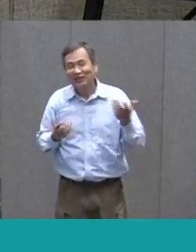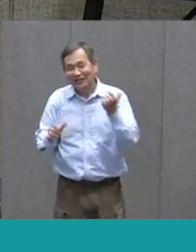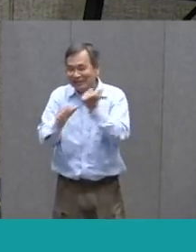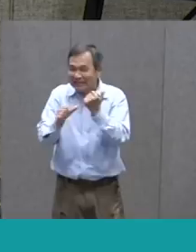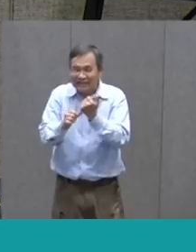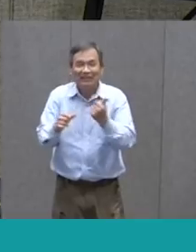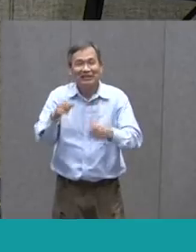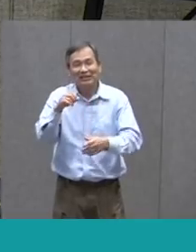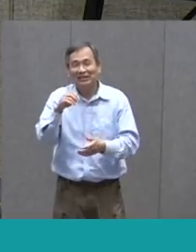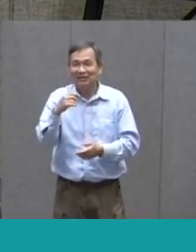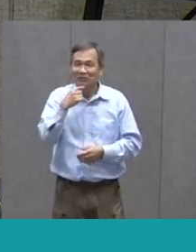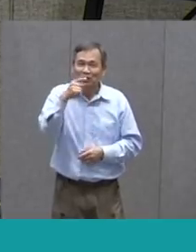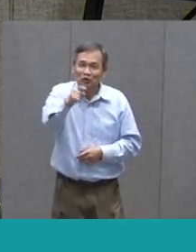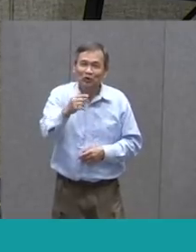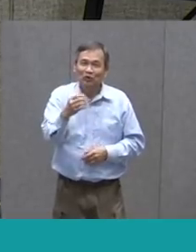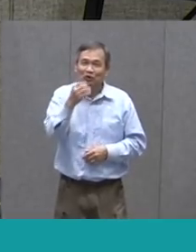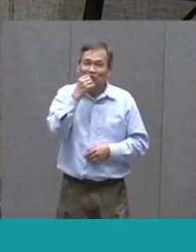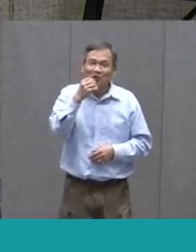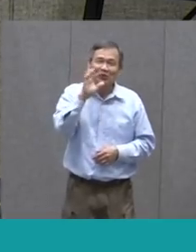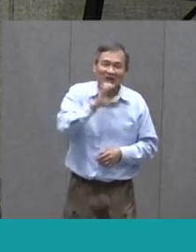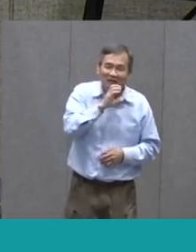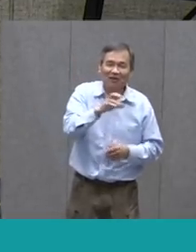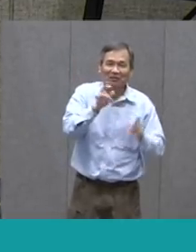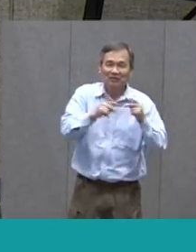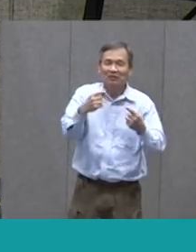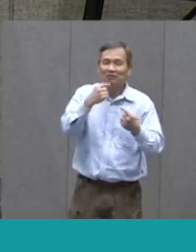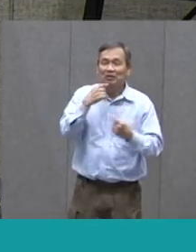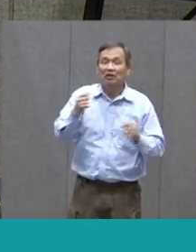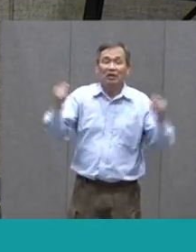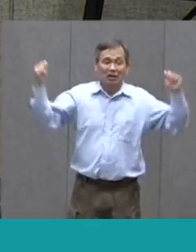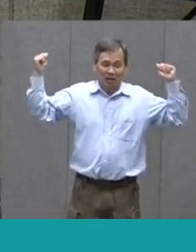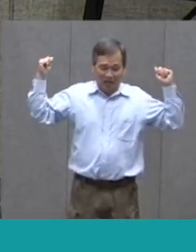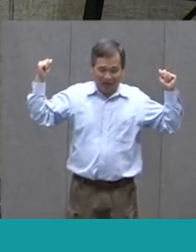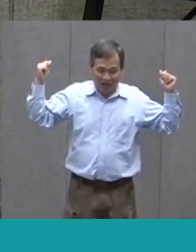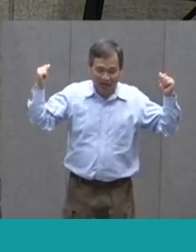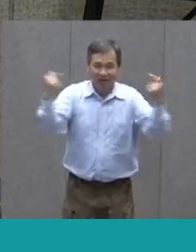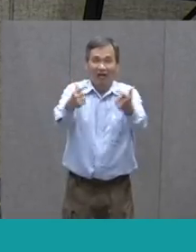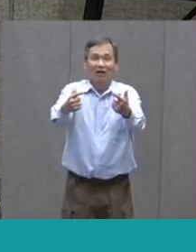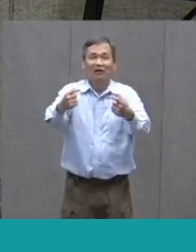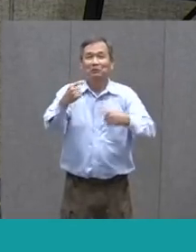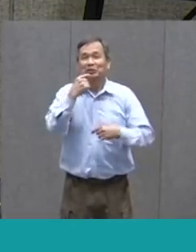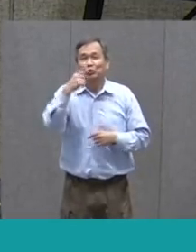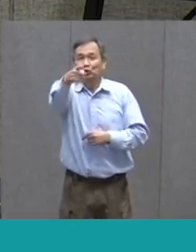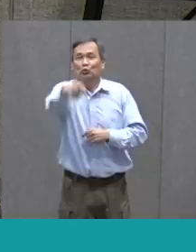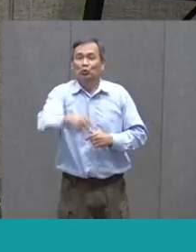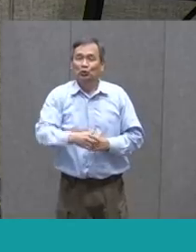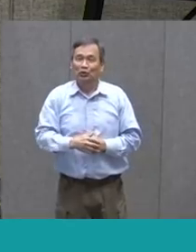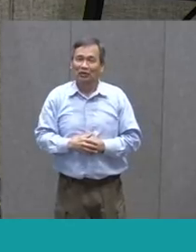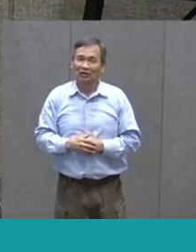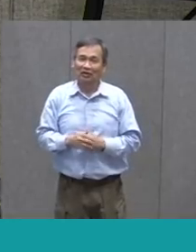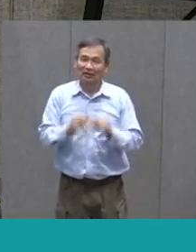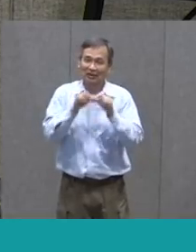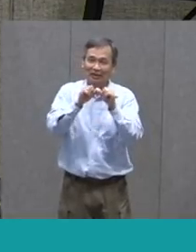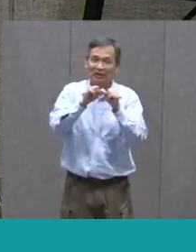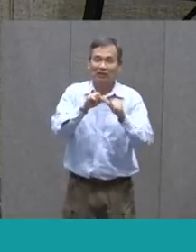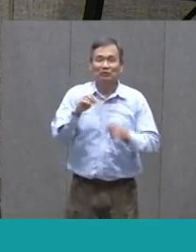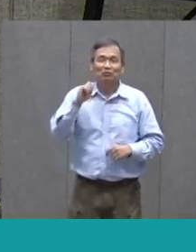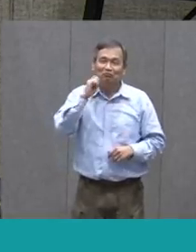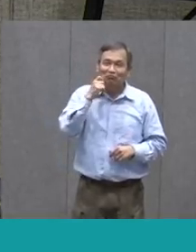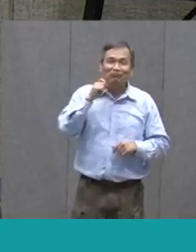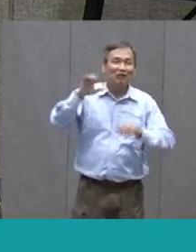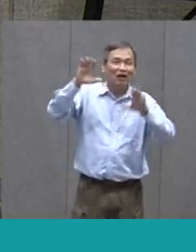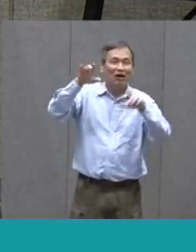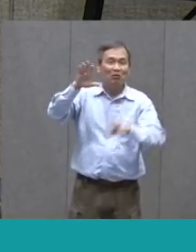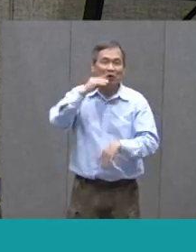miss you Our food people miss you Everybody misses you So continue to be awesome at home